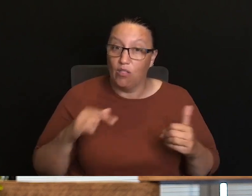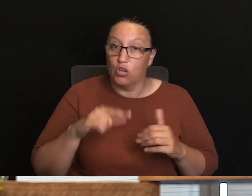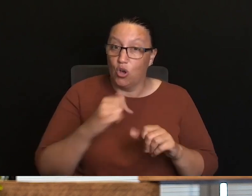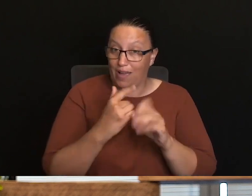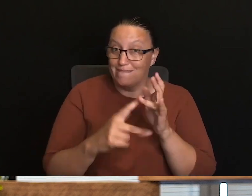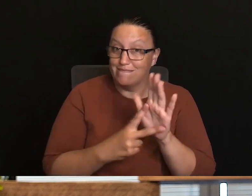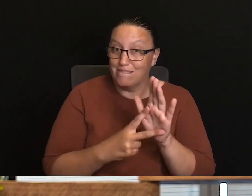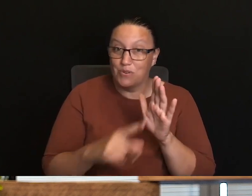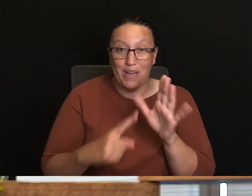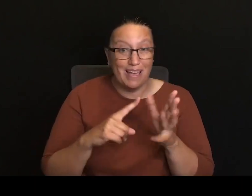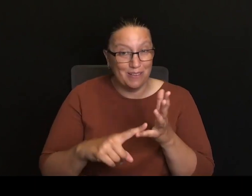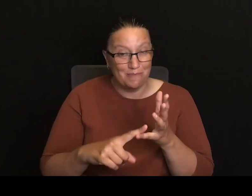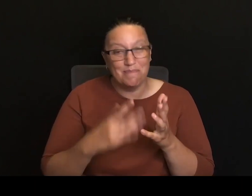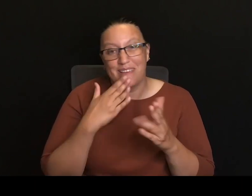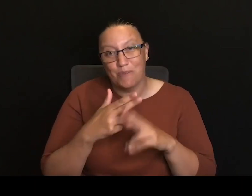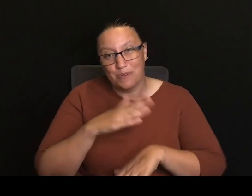Thank you. you for your time today.